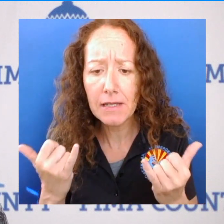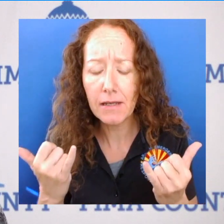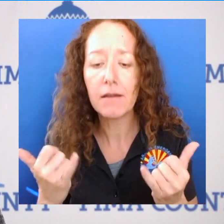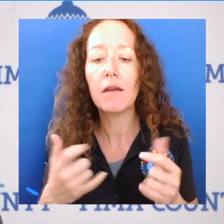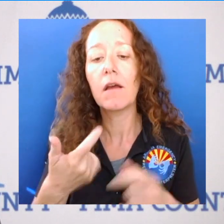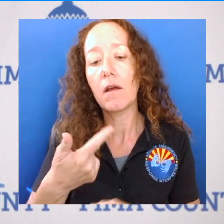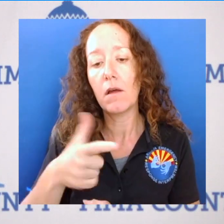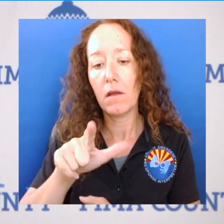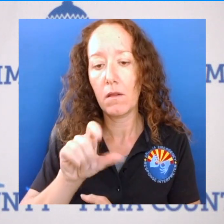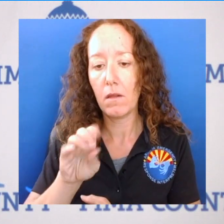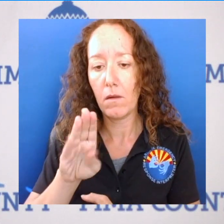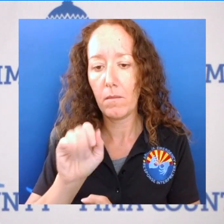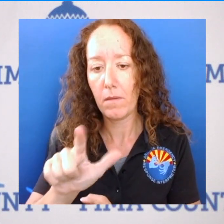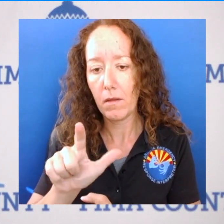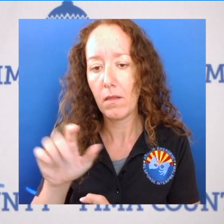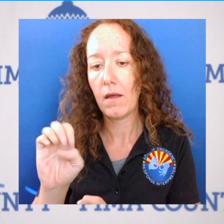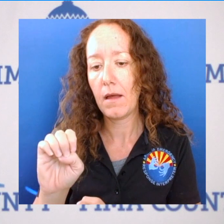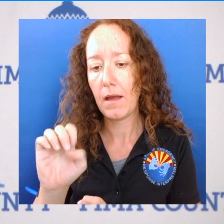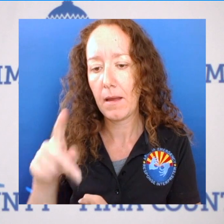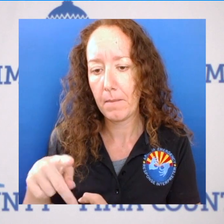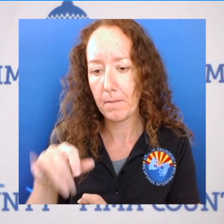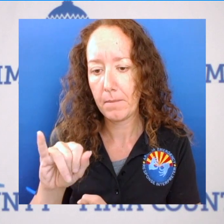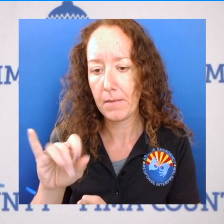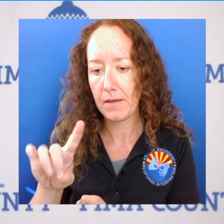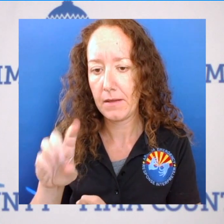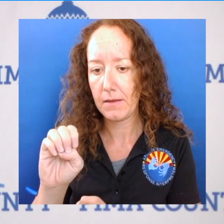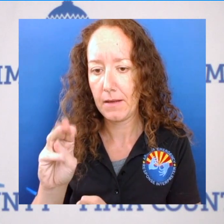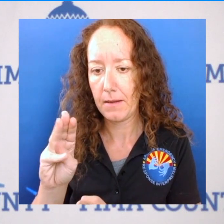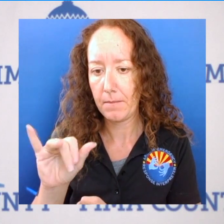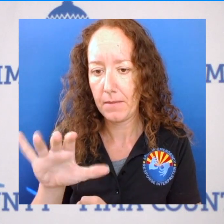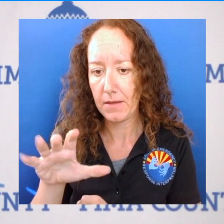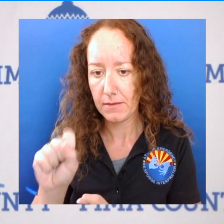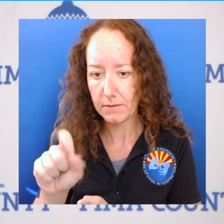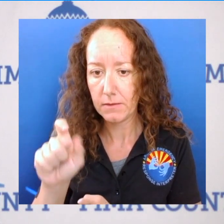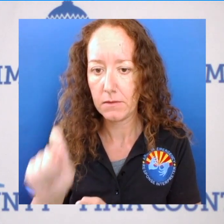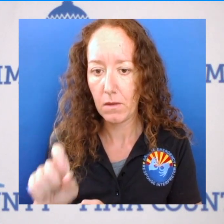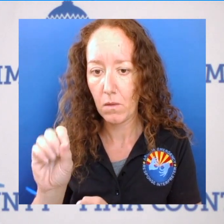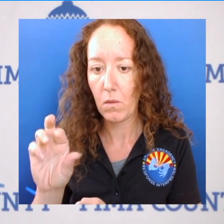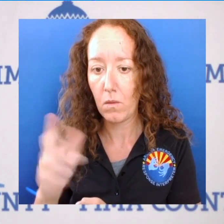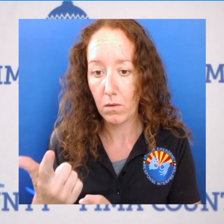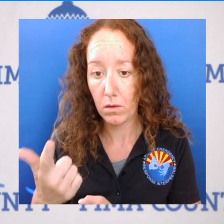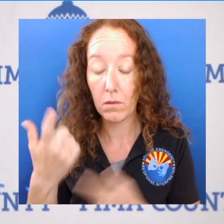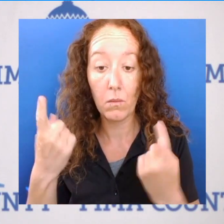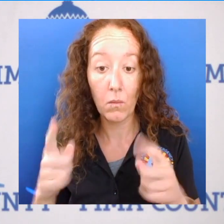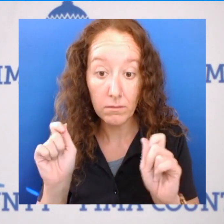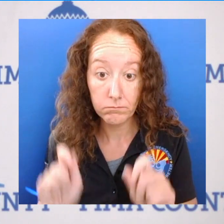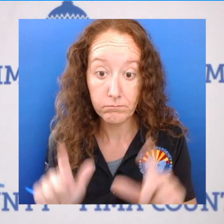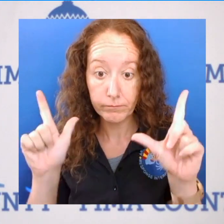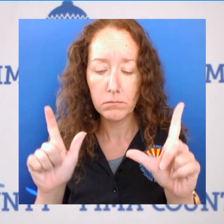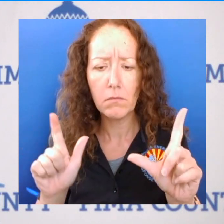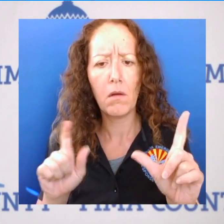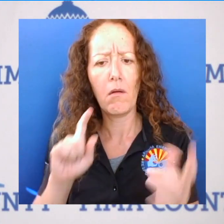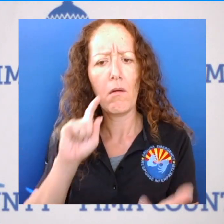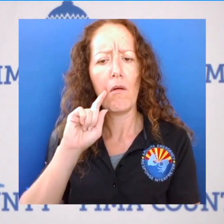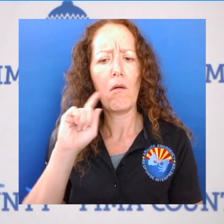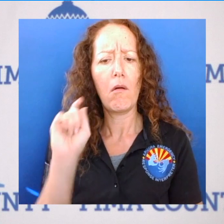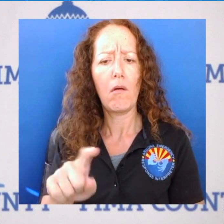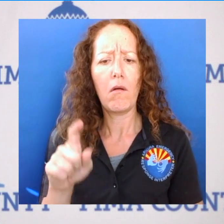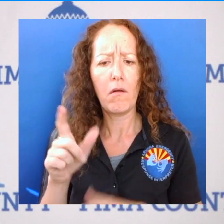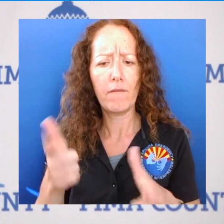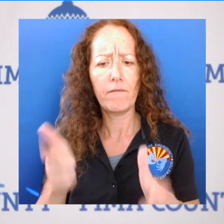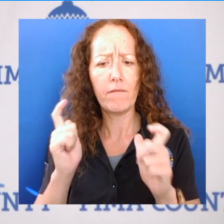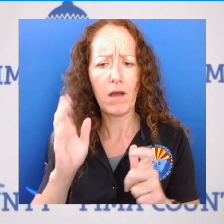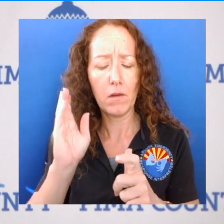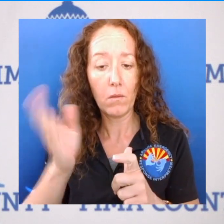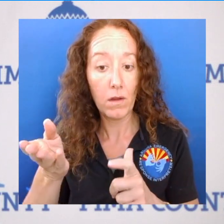should strike you immediately when you go is that the two states that are seeing increasing transmission